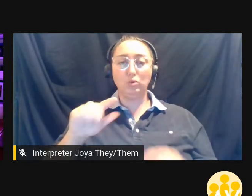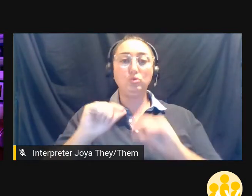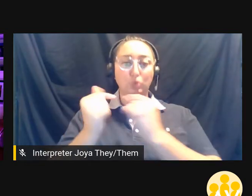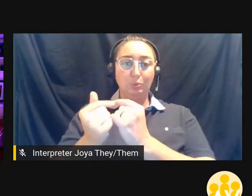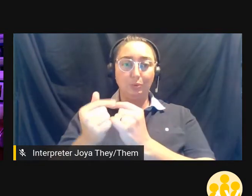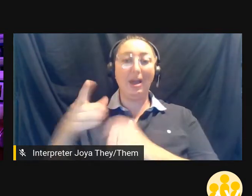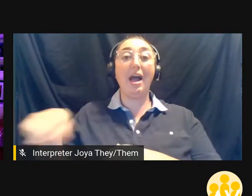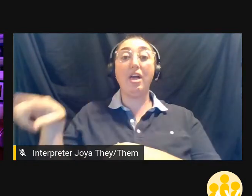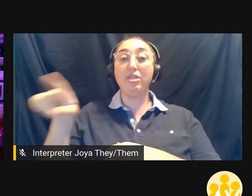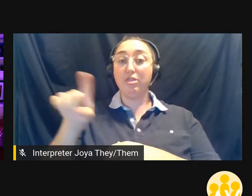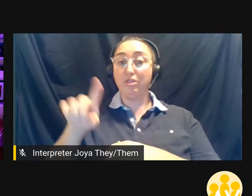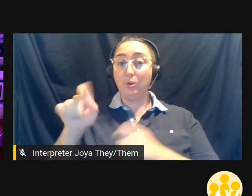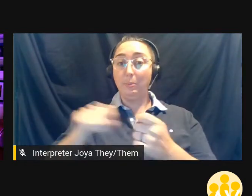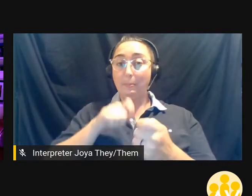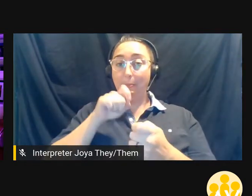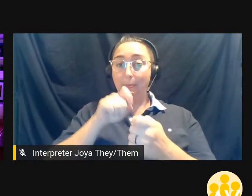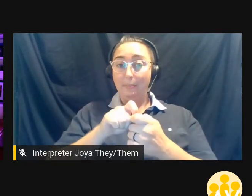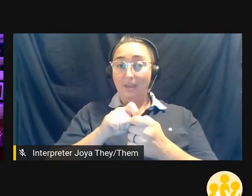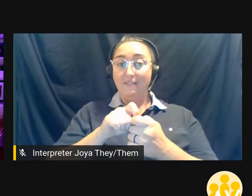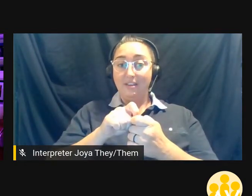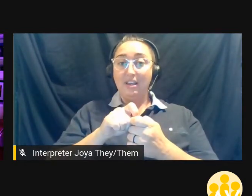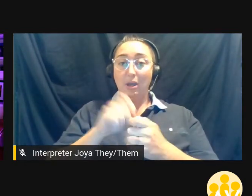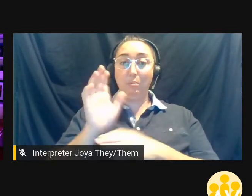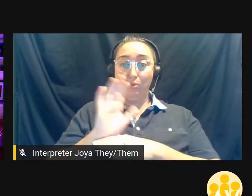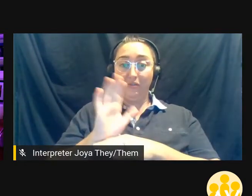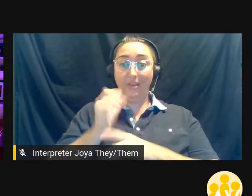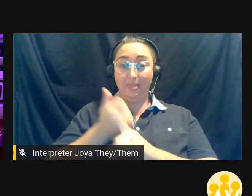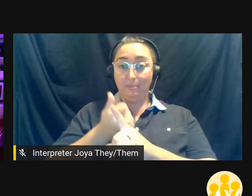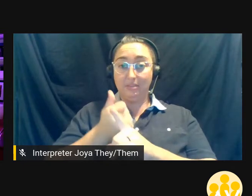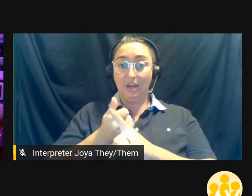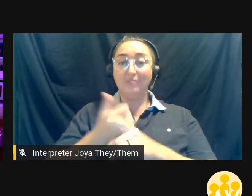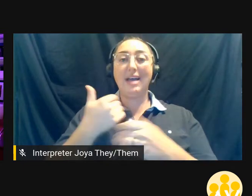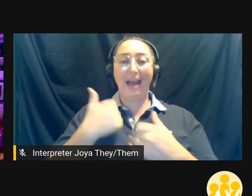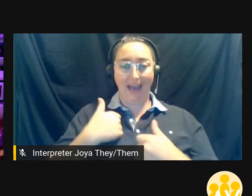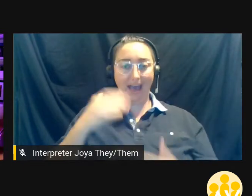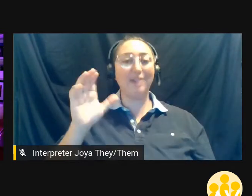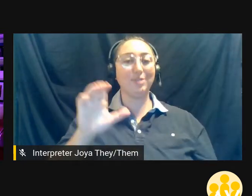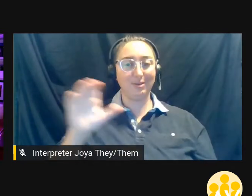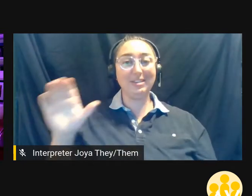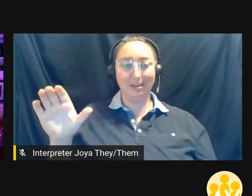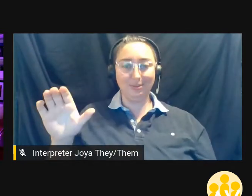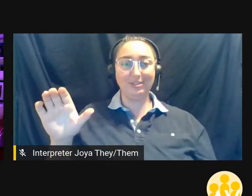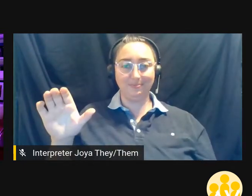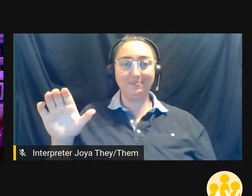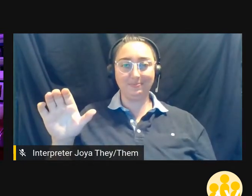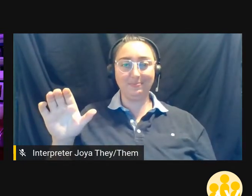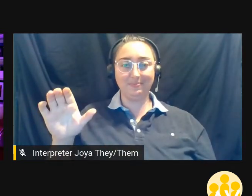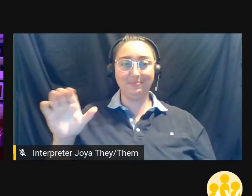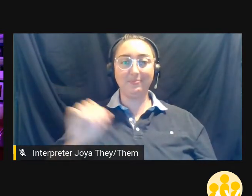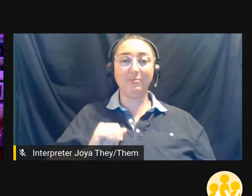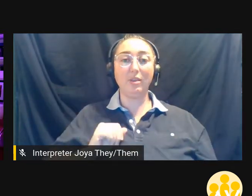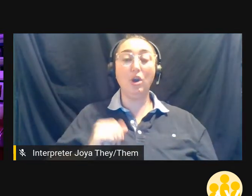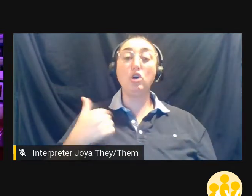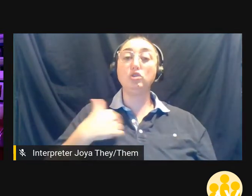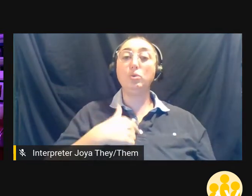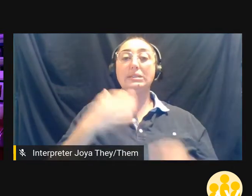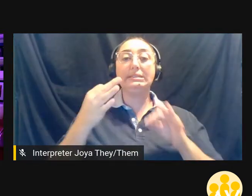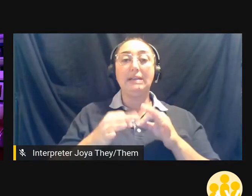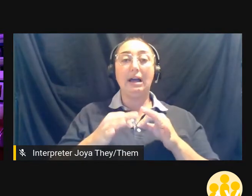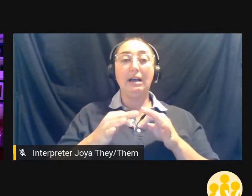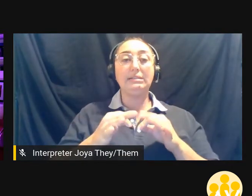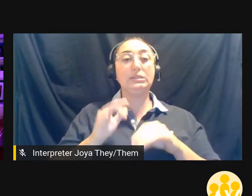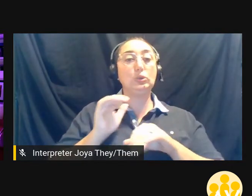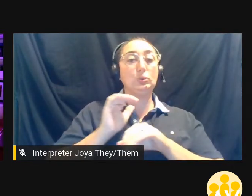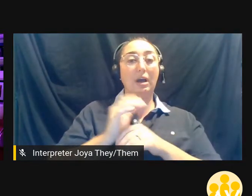and those particular pieces of content are closed caption available. So we've decided to create